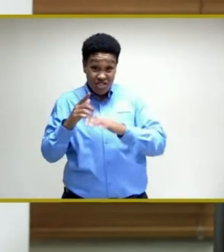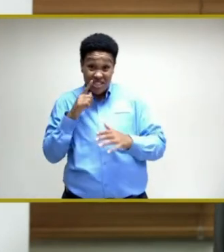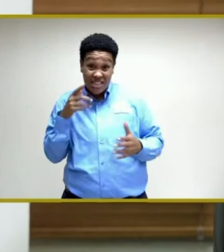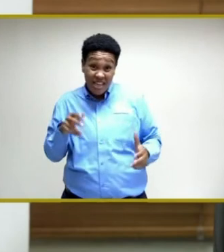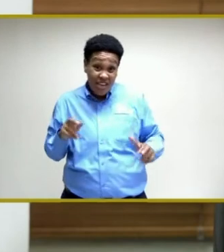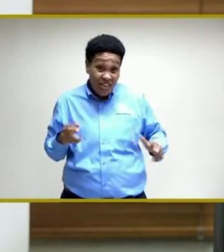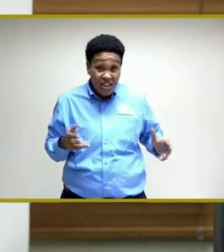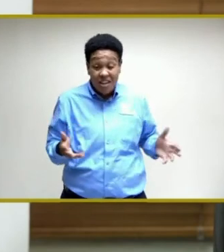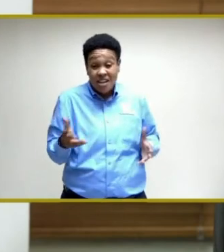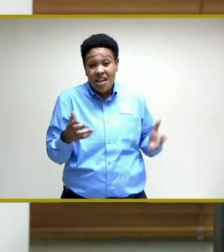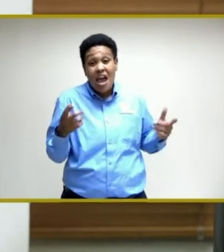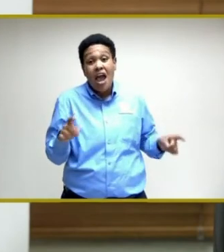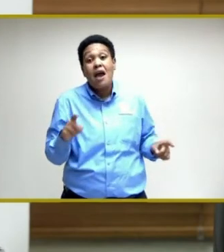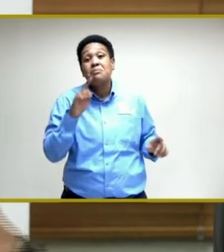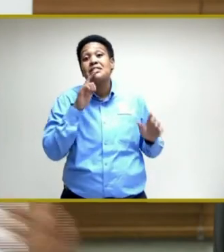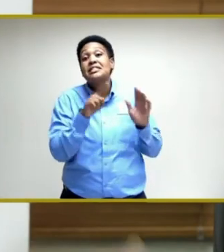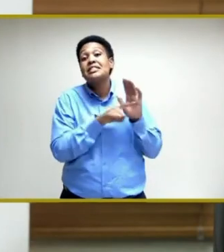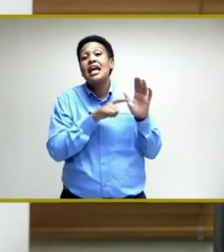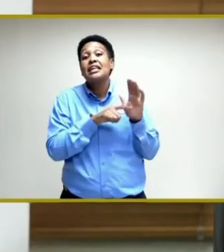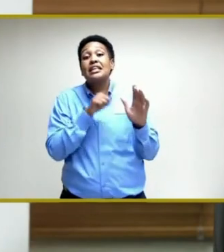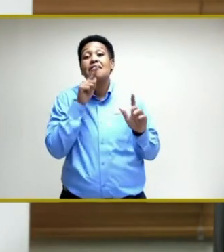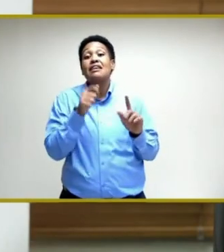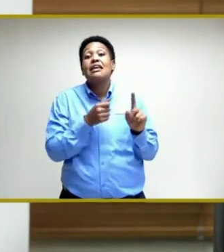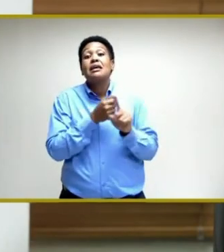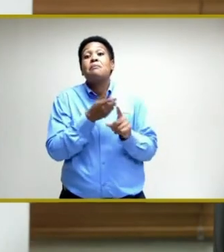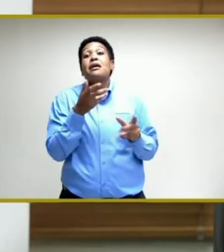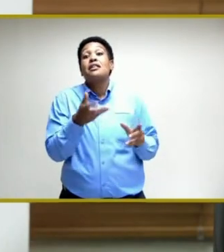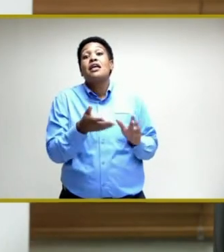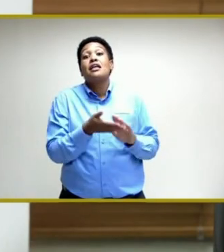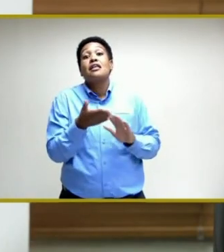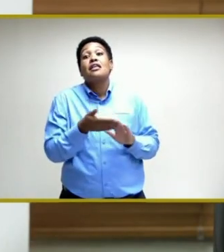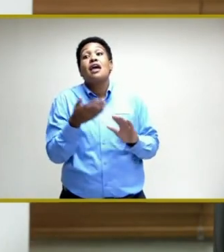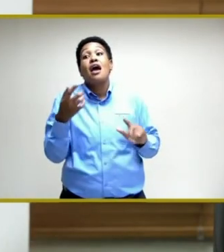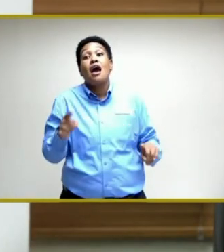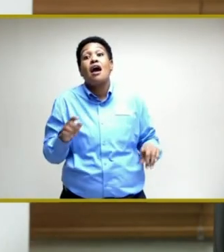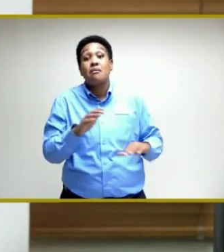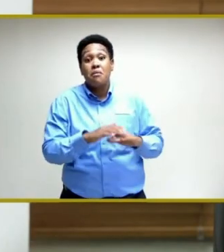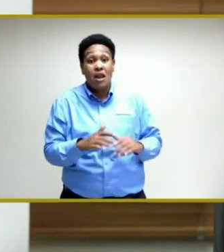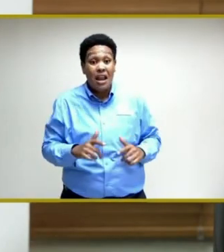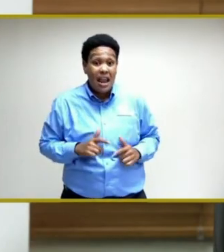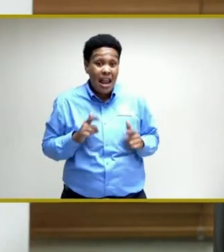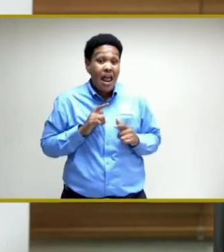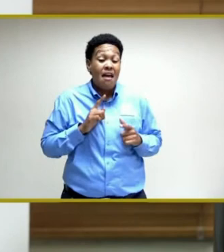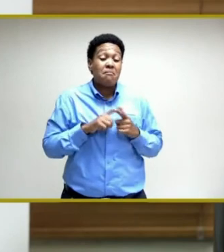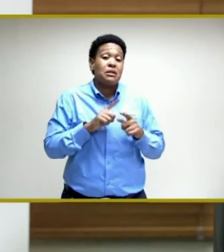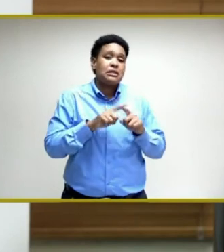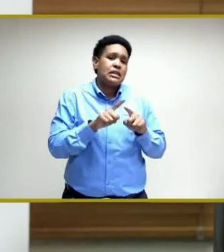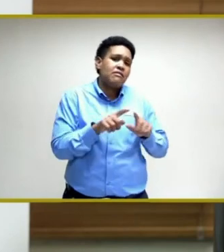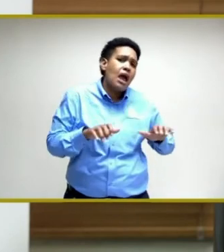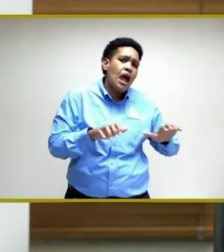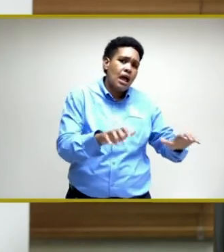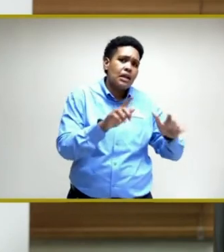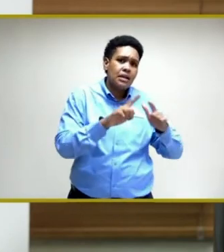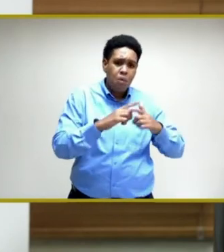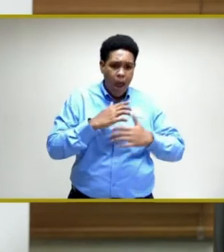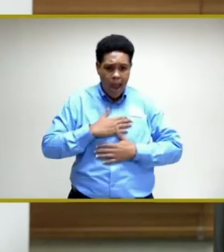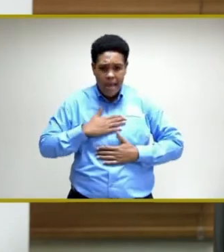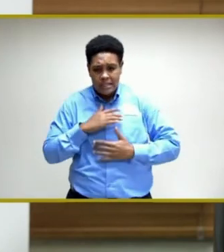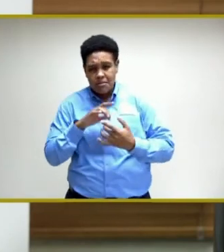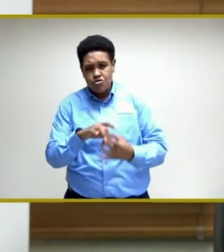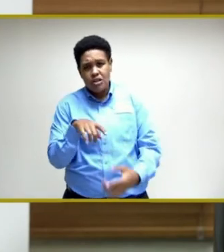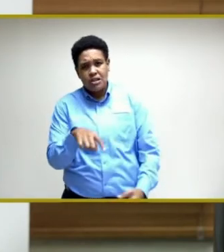place, as negatively impacting as they are on livelihood and activities and entertainment in this case,